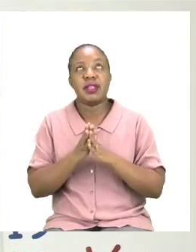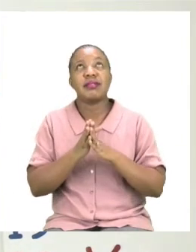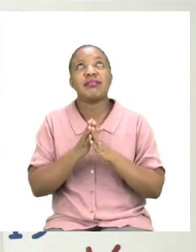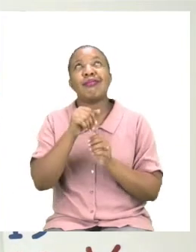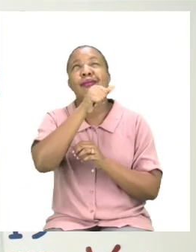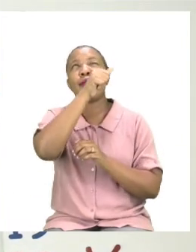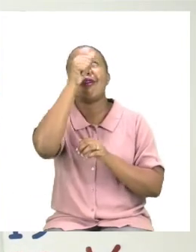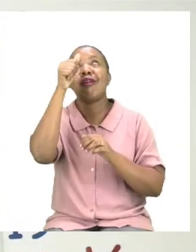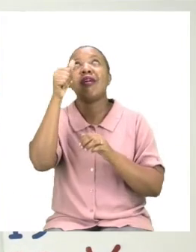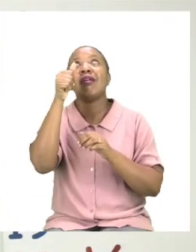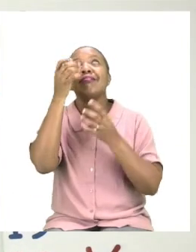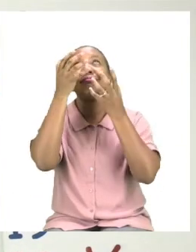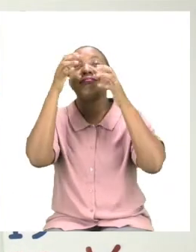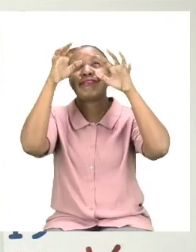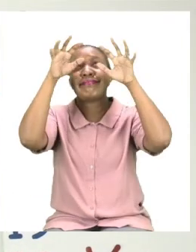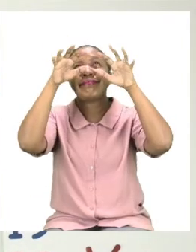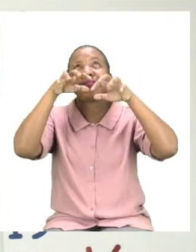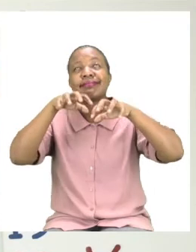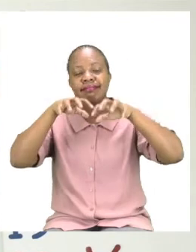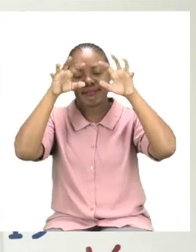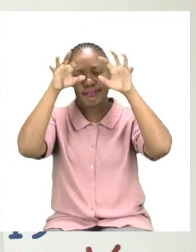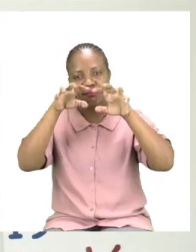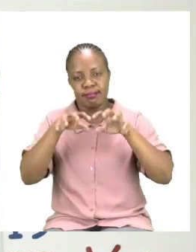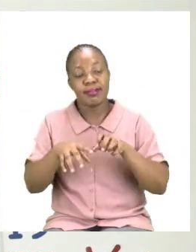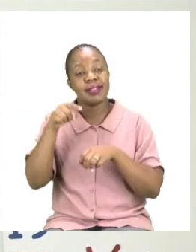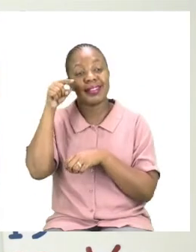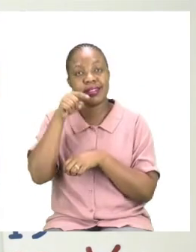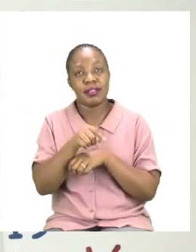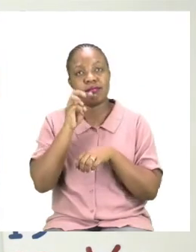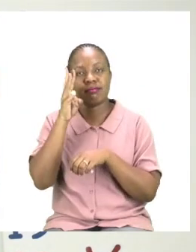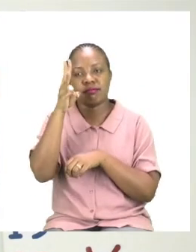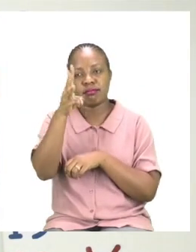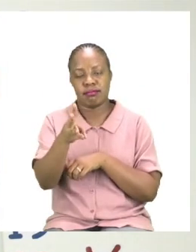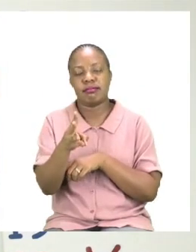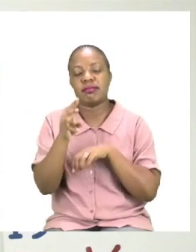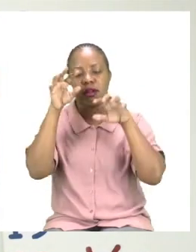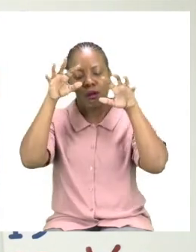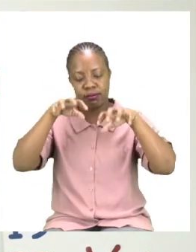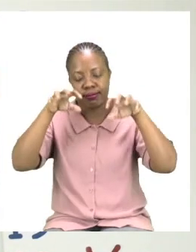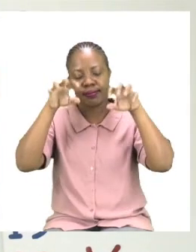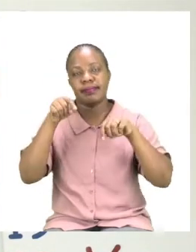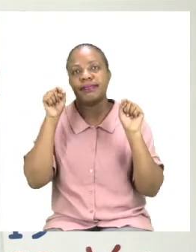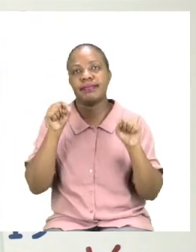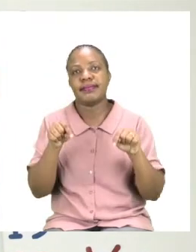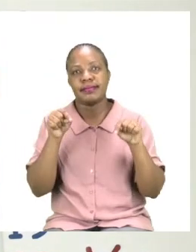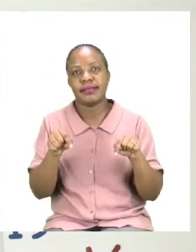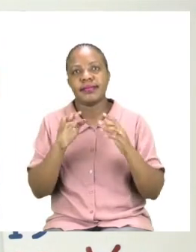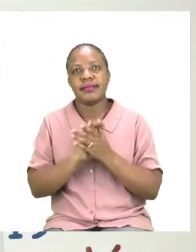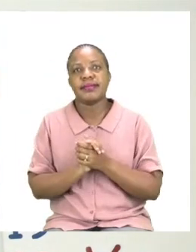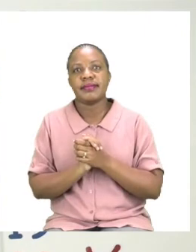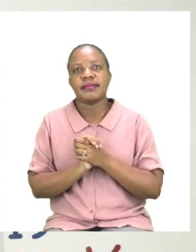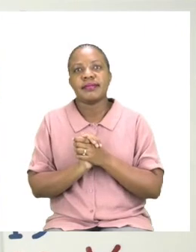So we are saying, it will rain today. The next sentence